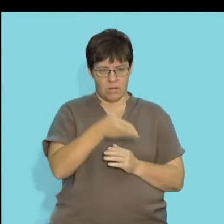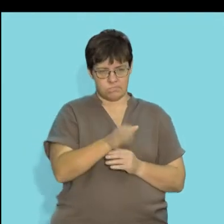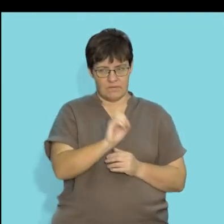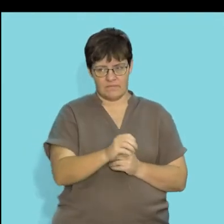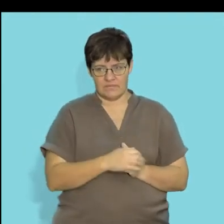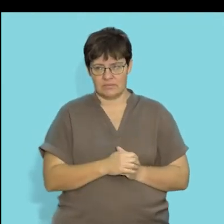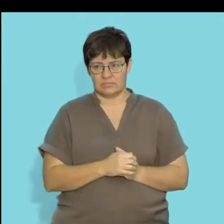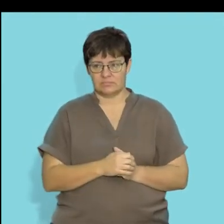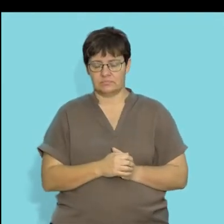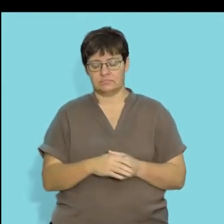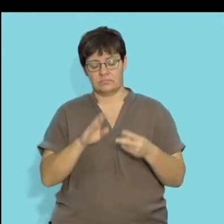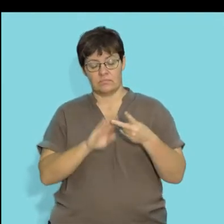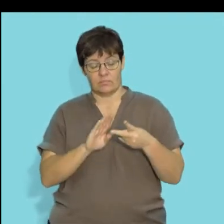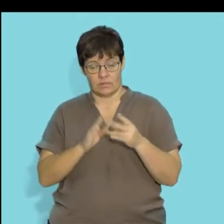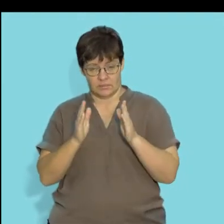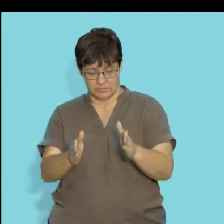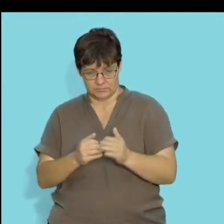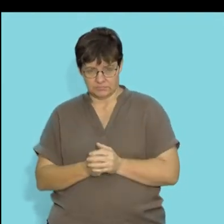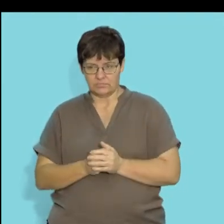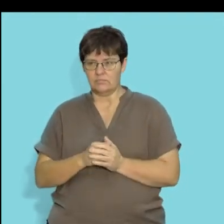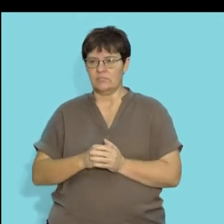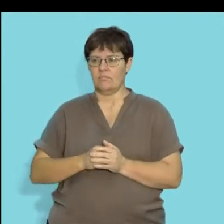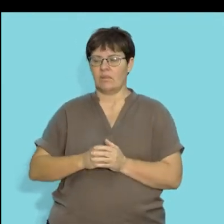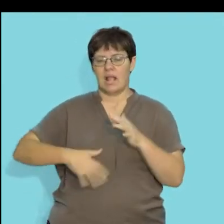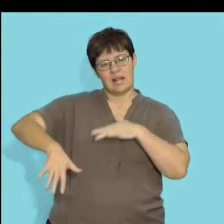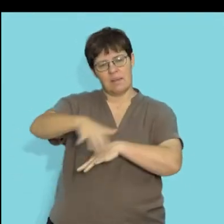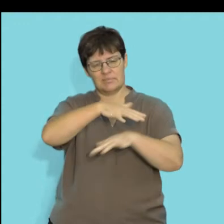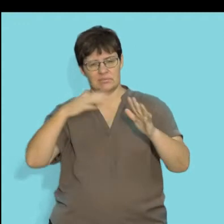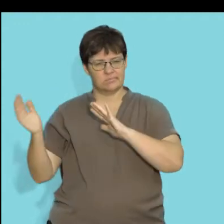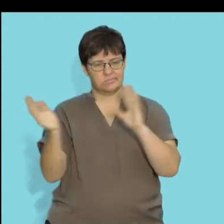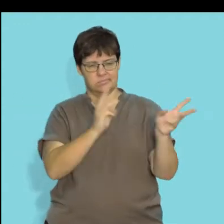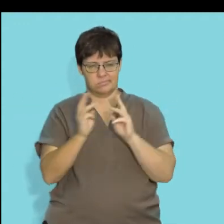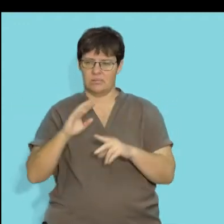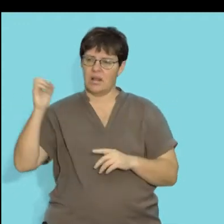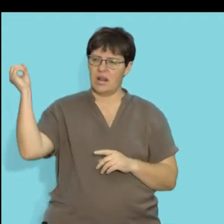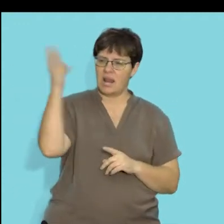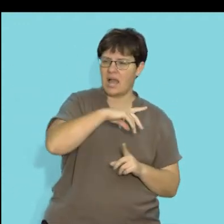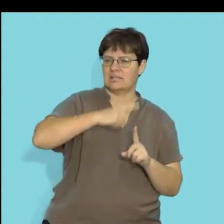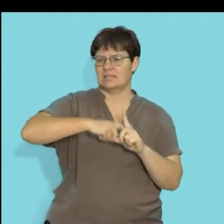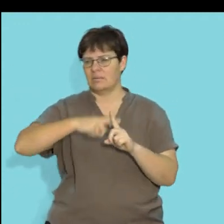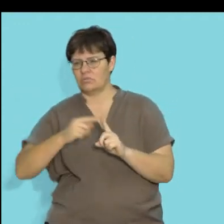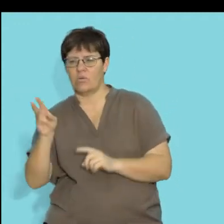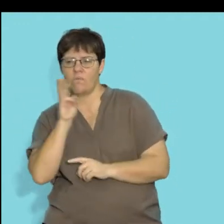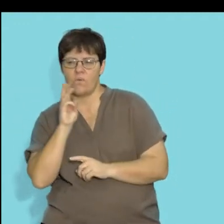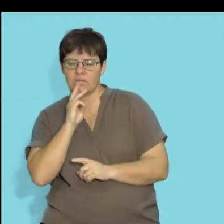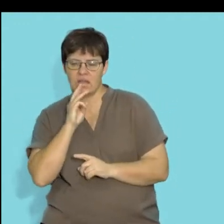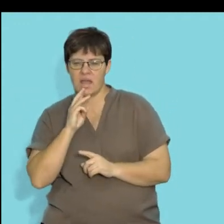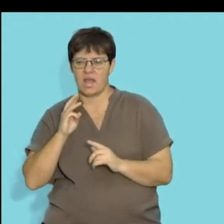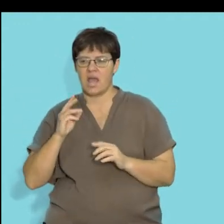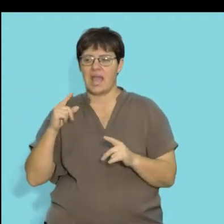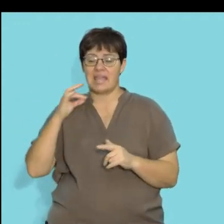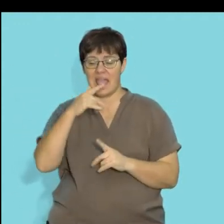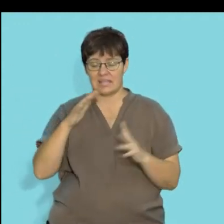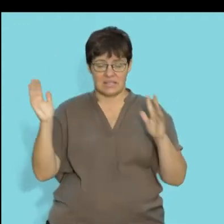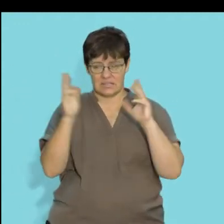present in soil. When we look at the climate, we're going to look at light, temperature, water, the